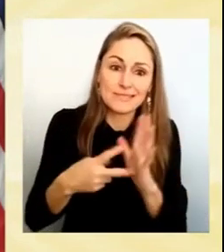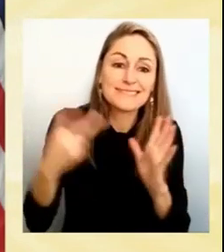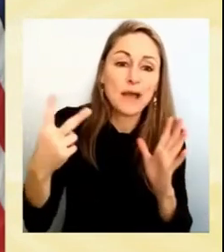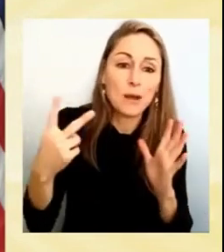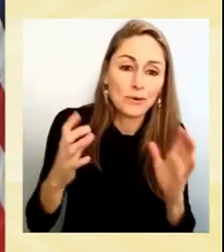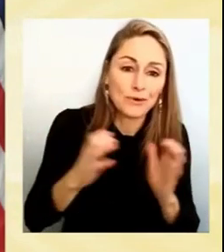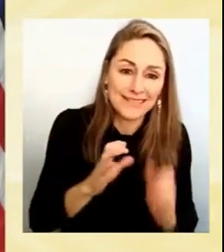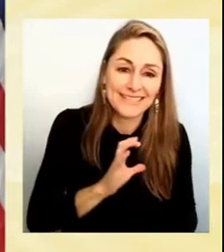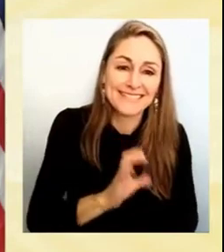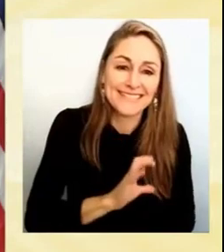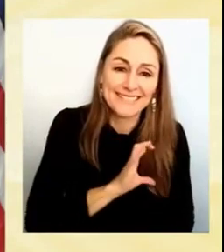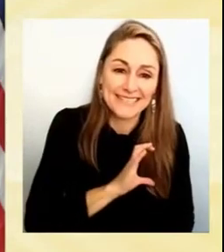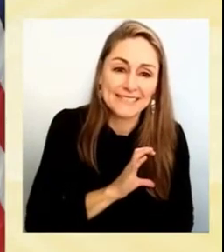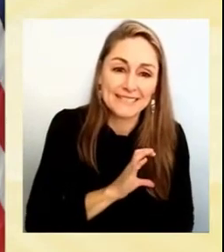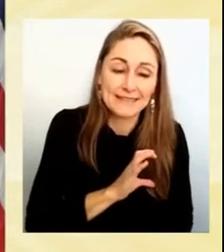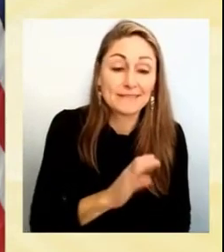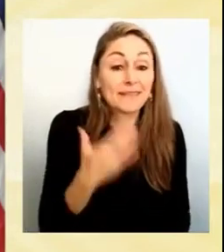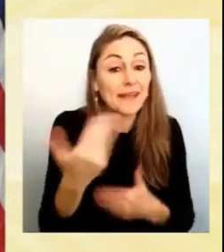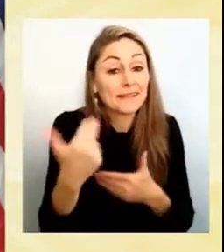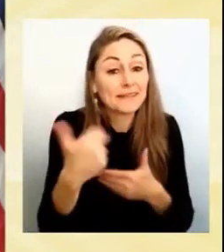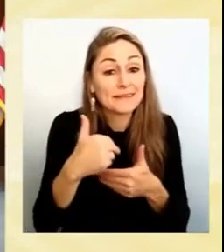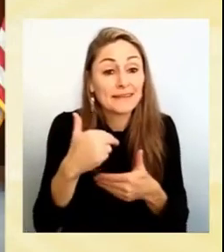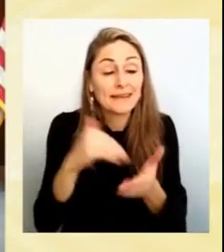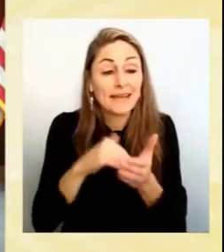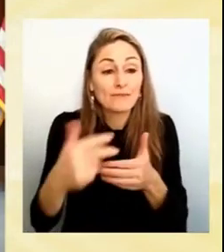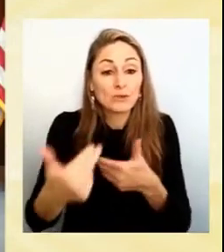So thank you again for joining us and looking forward now to our discussion.